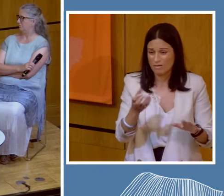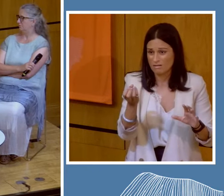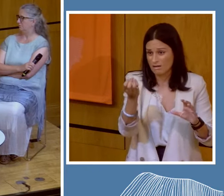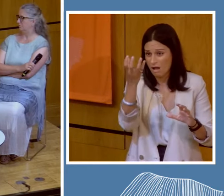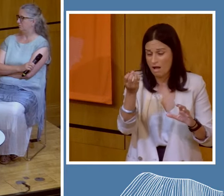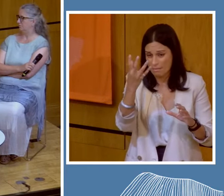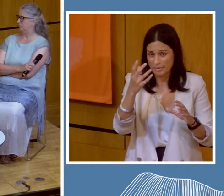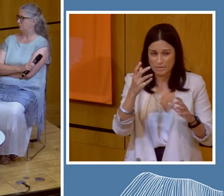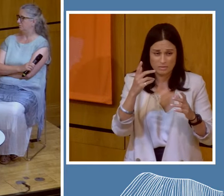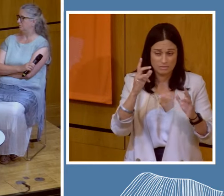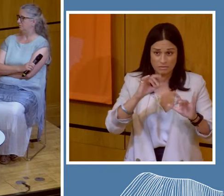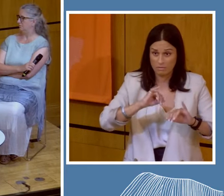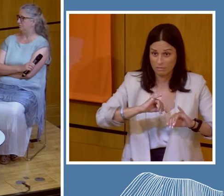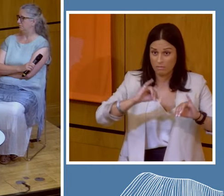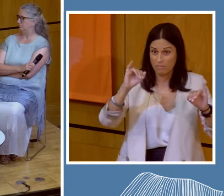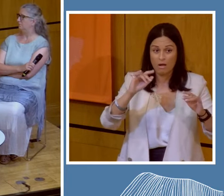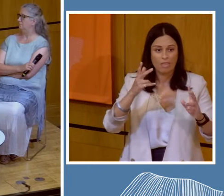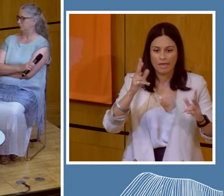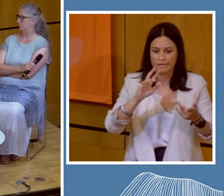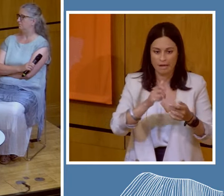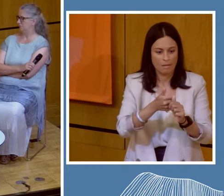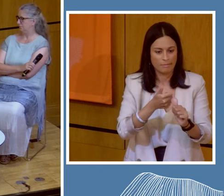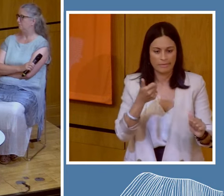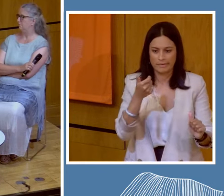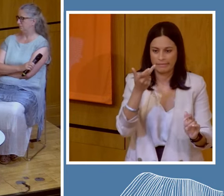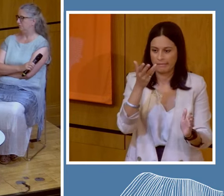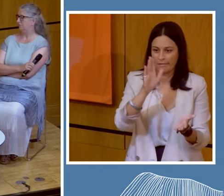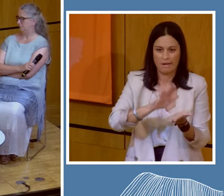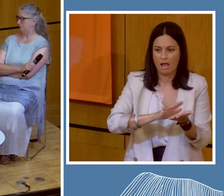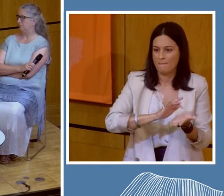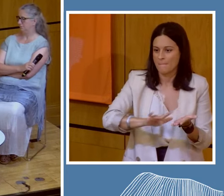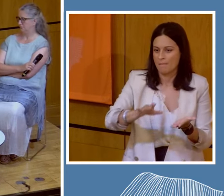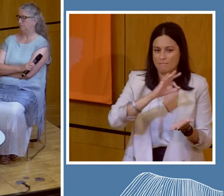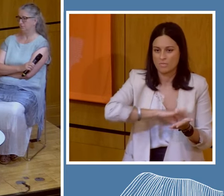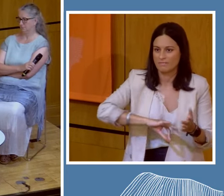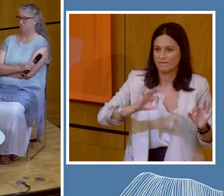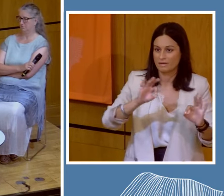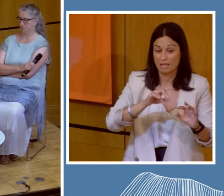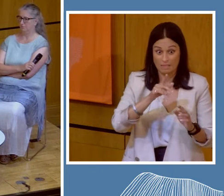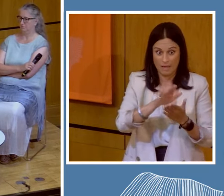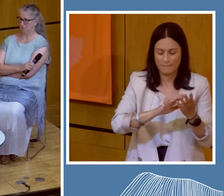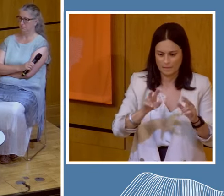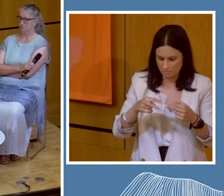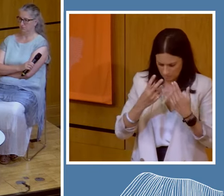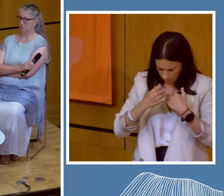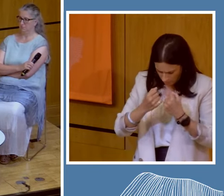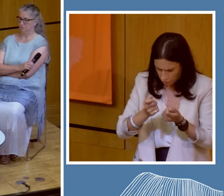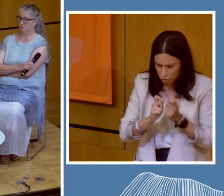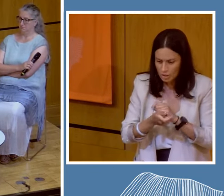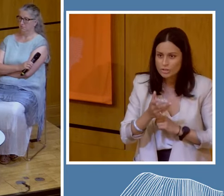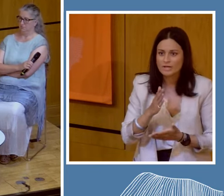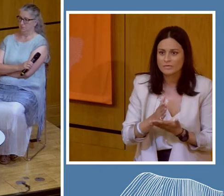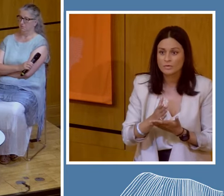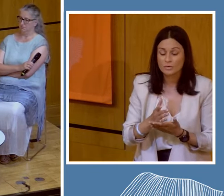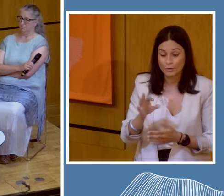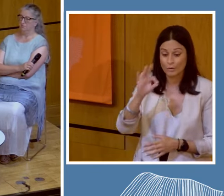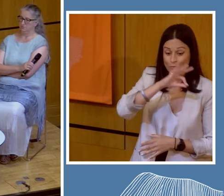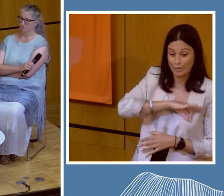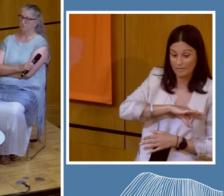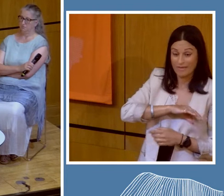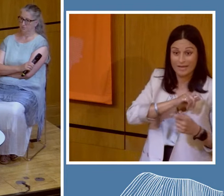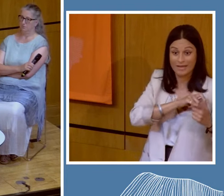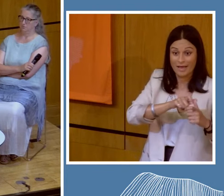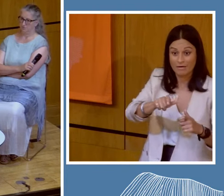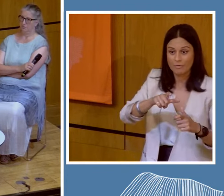footprint, then it would go out of business. So it would have to change the way it would have things. It receives a profit because we